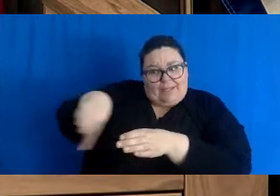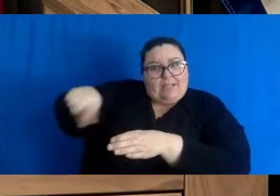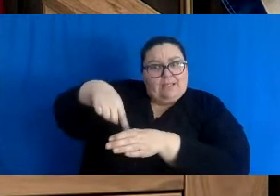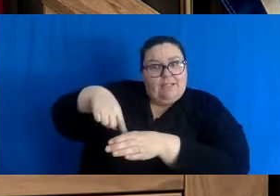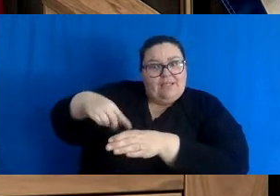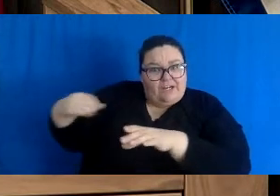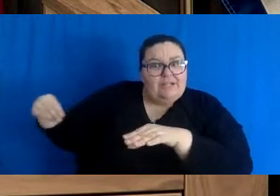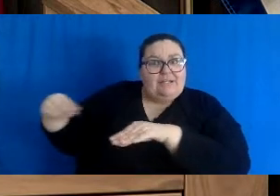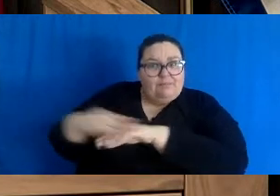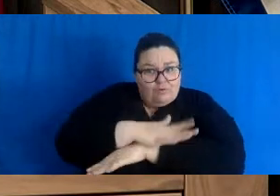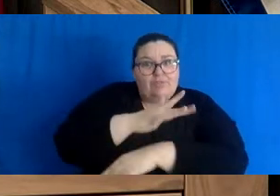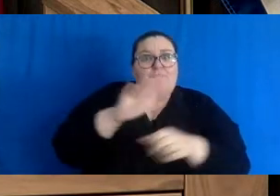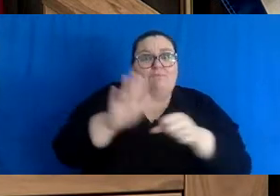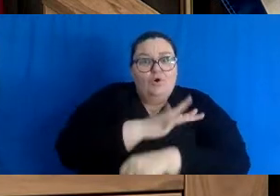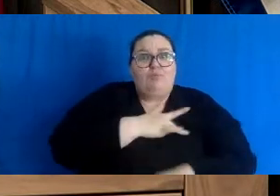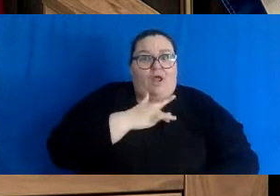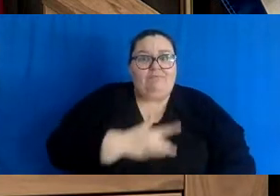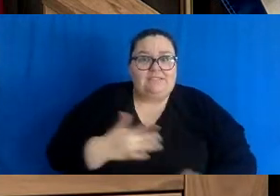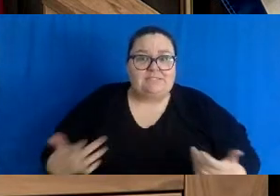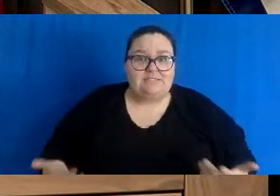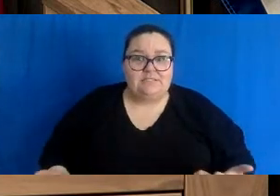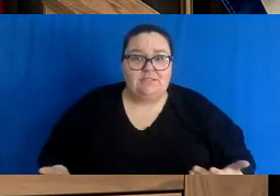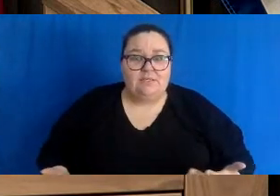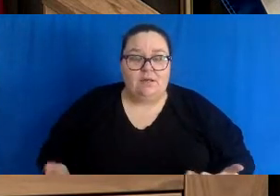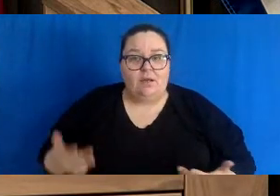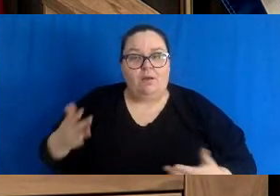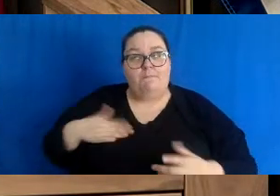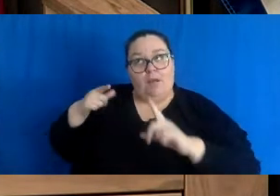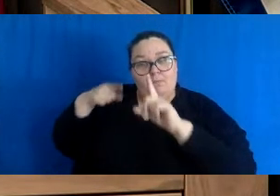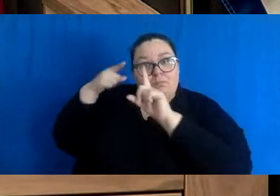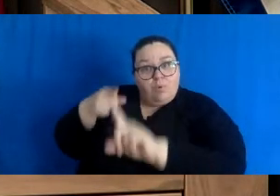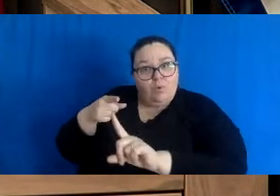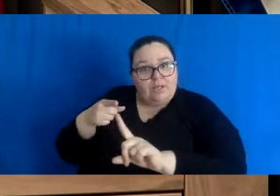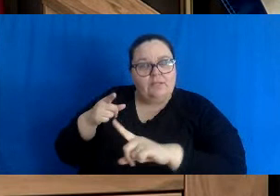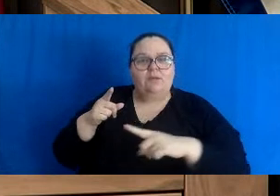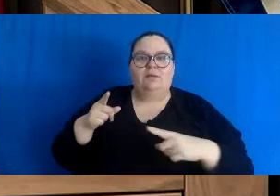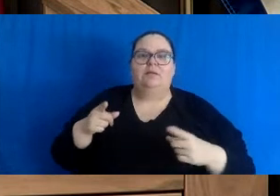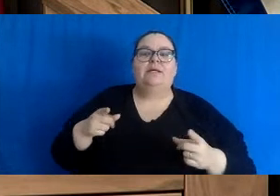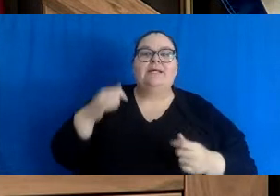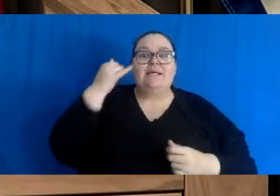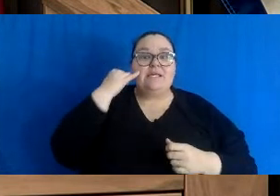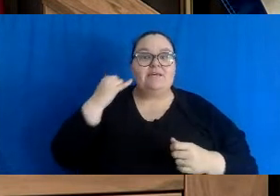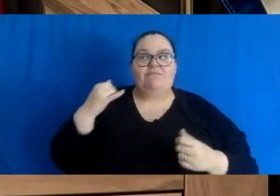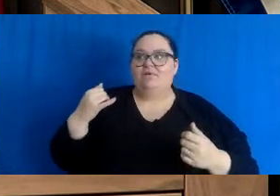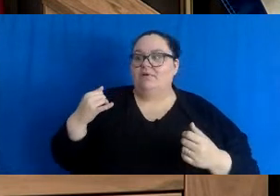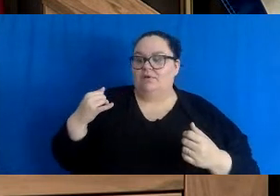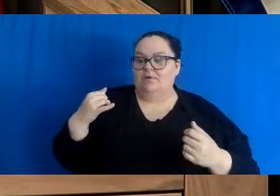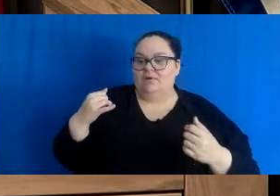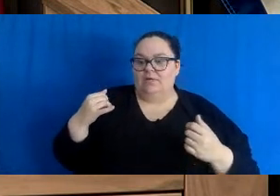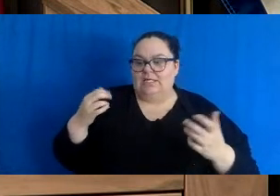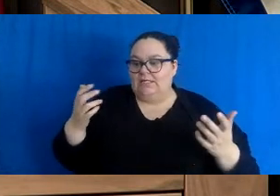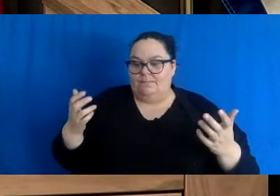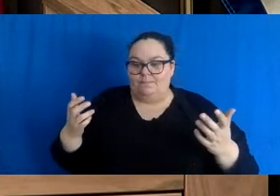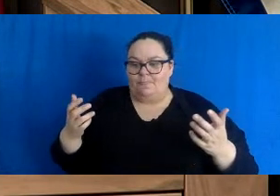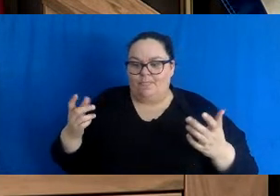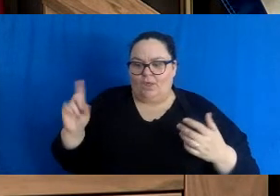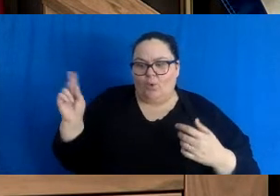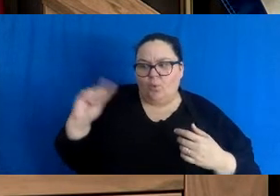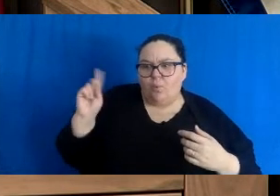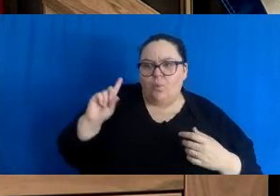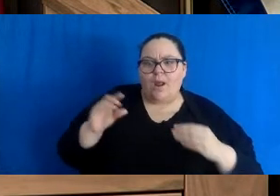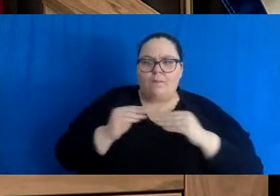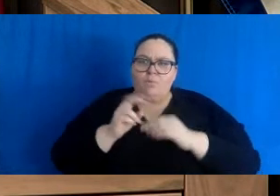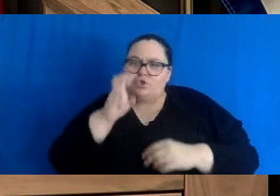So the point is, I've asked for all indications from different departments of where we can tighten,